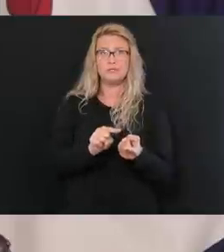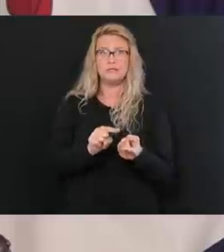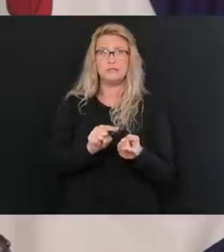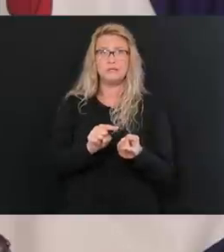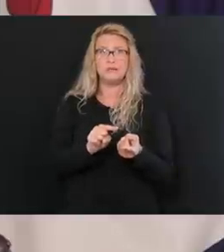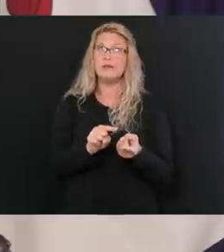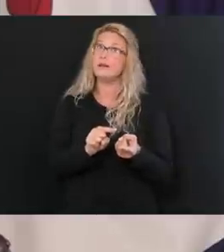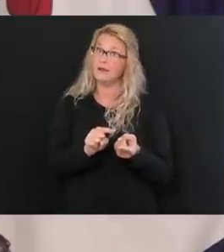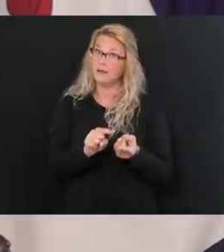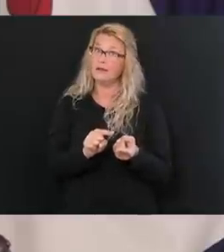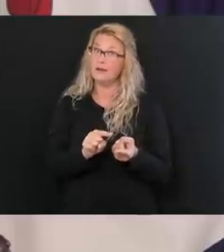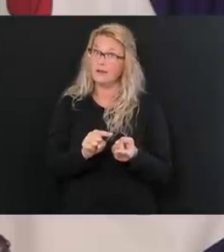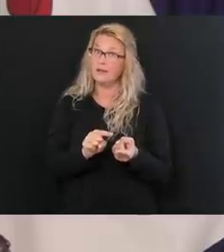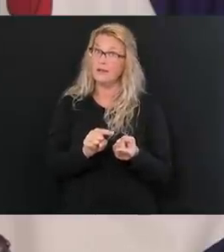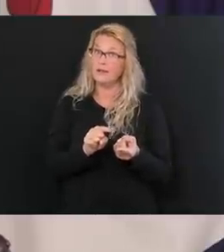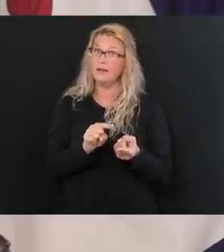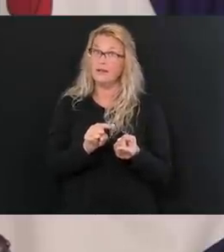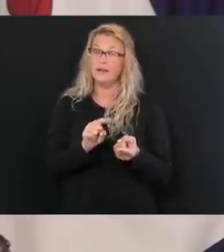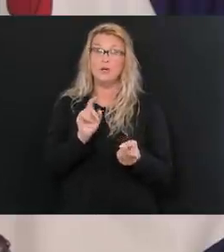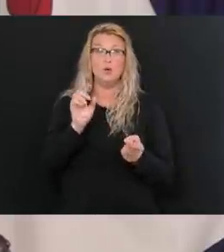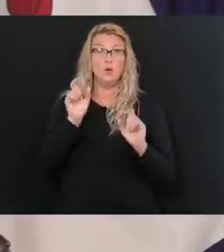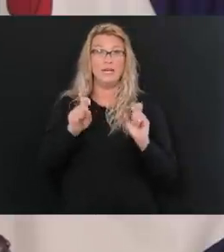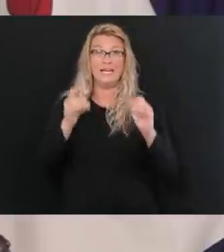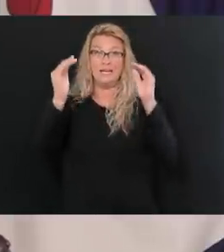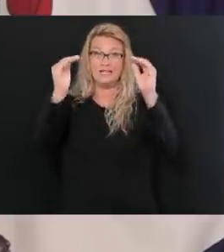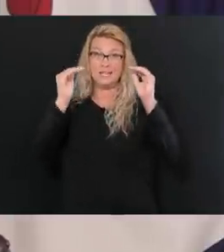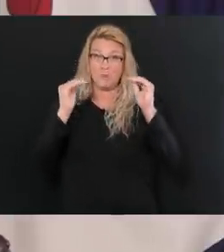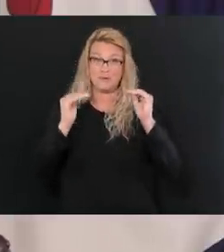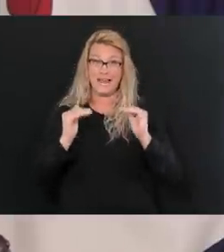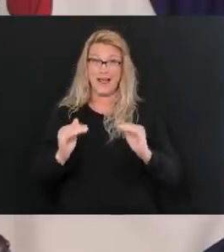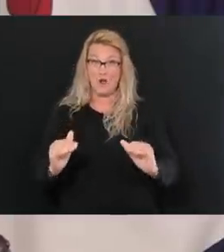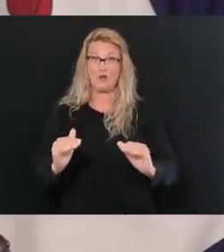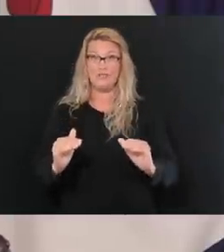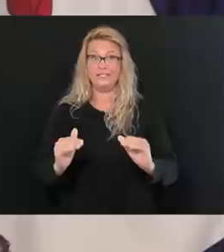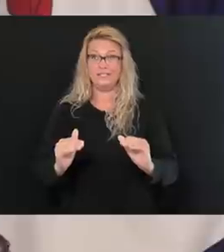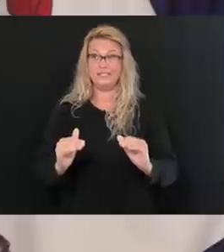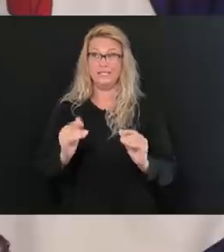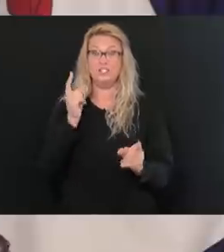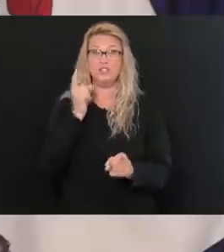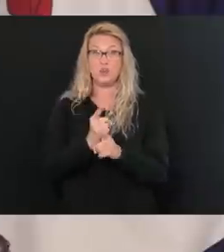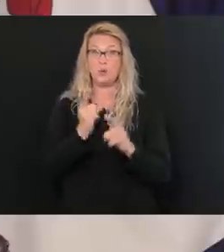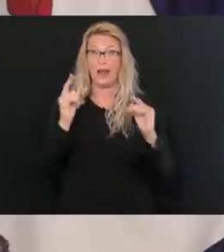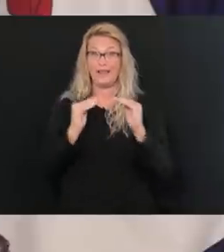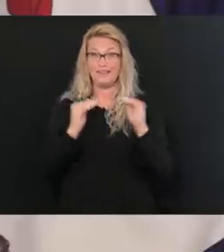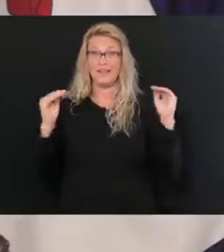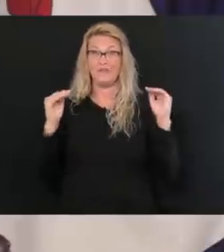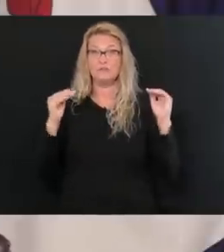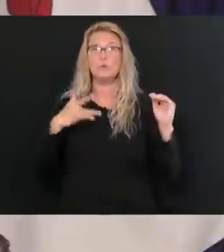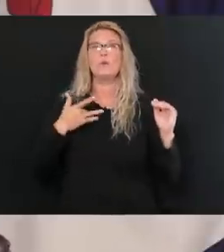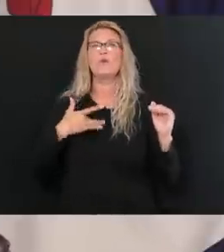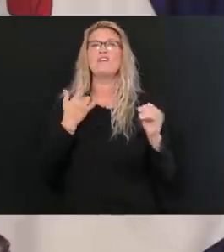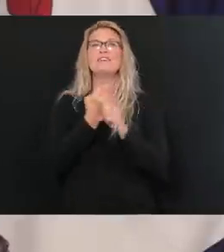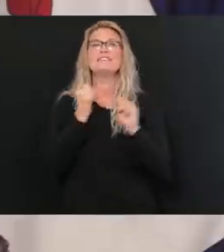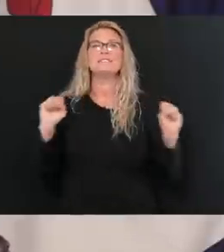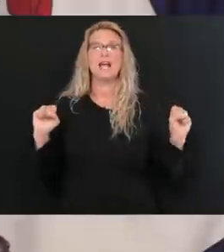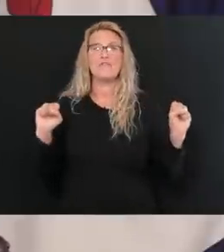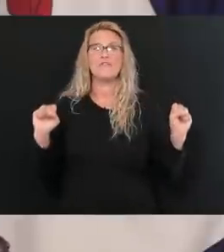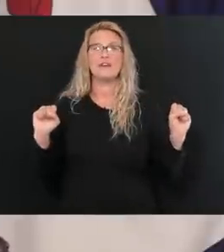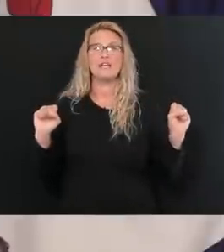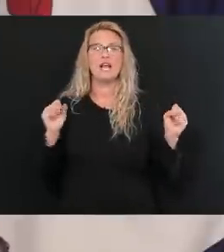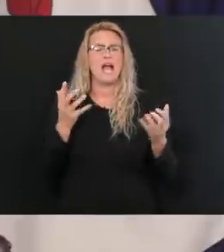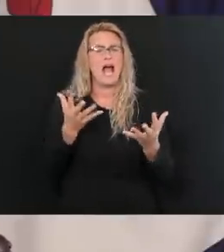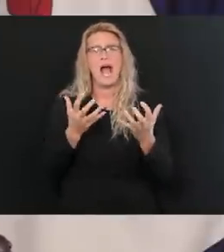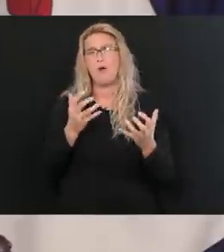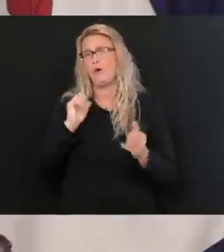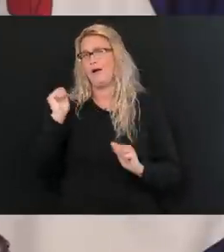is really, is really moved down into the right levels and, and, and to where we feel safe. Look, I want all of our